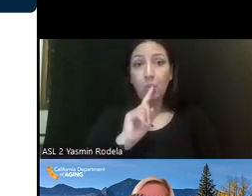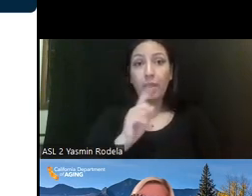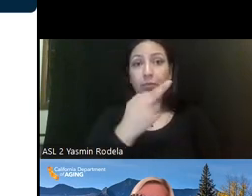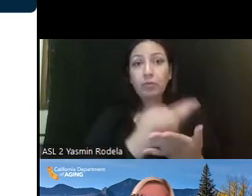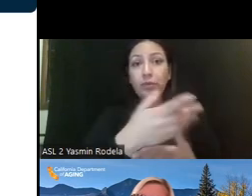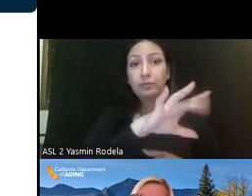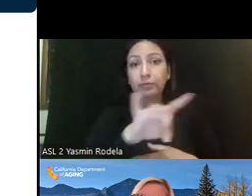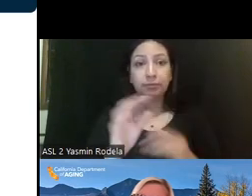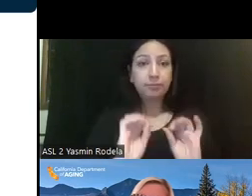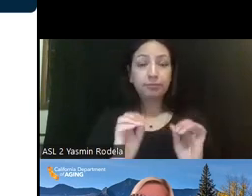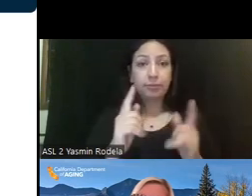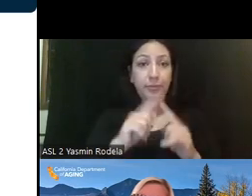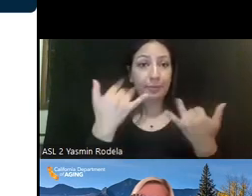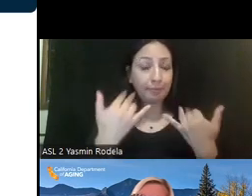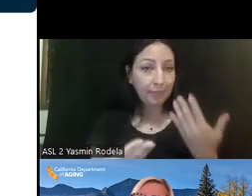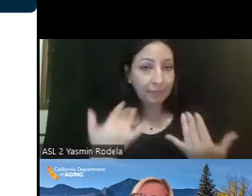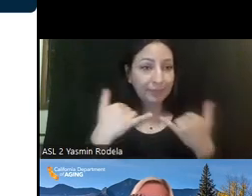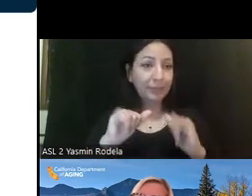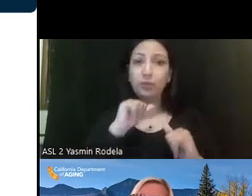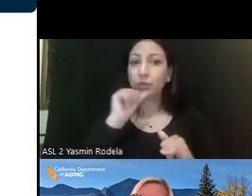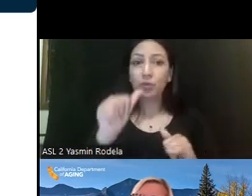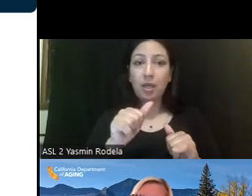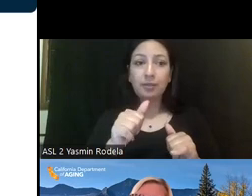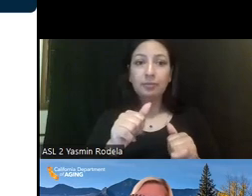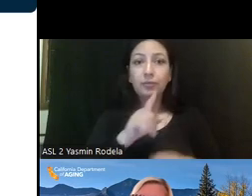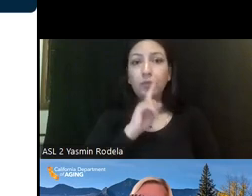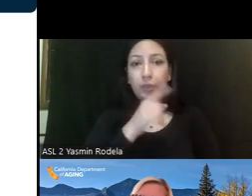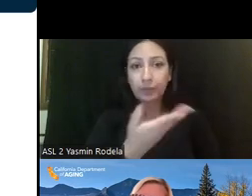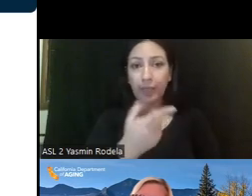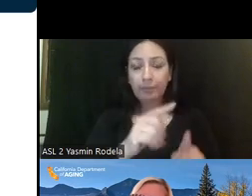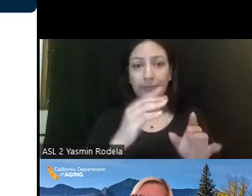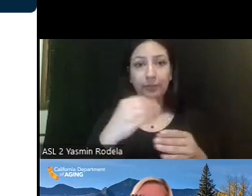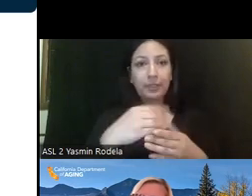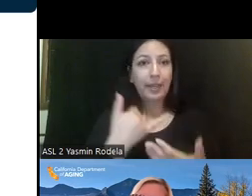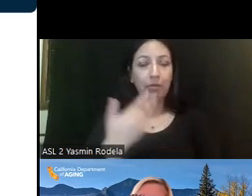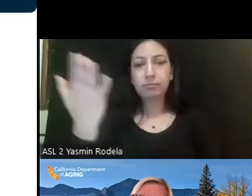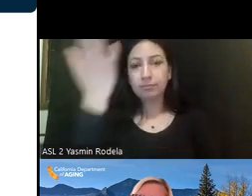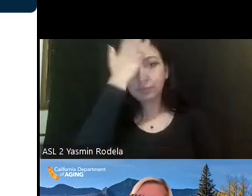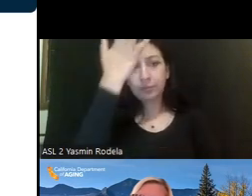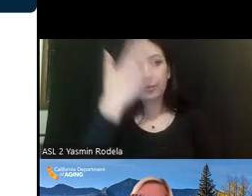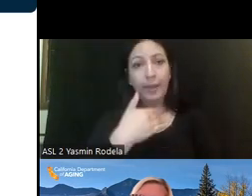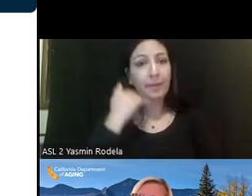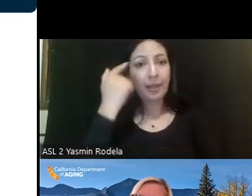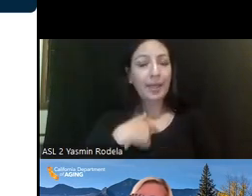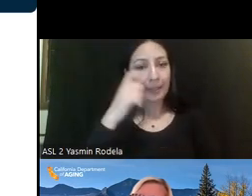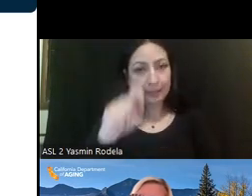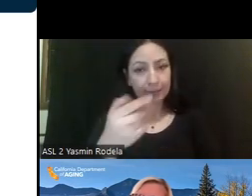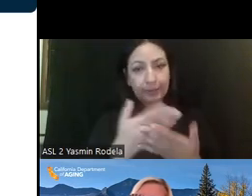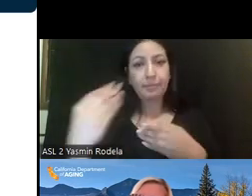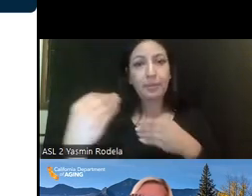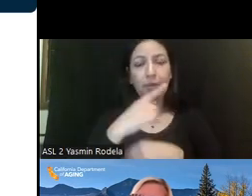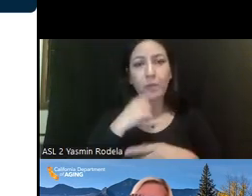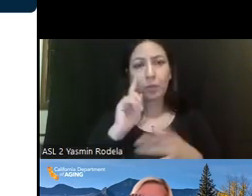are, or maybe they still don't exist. And I'm just knocking my head. So I'm just, I guess, needing some advice. I'm very